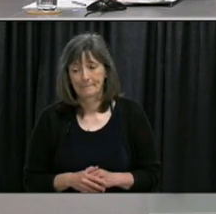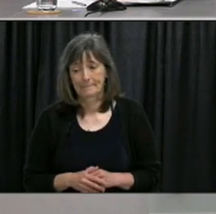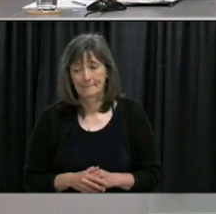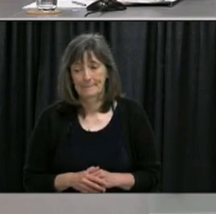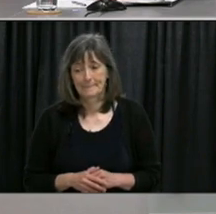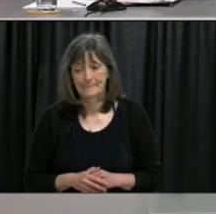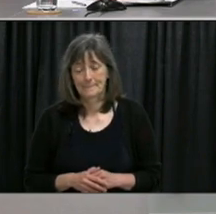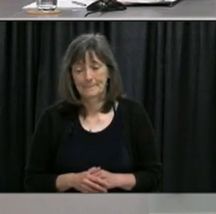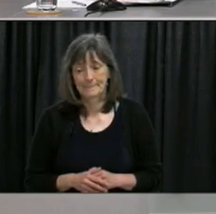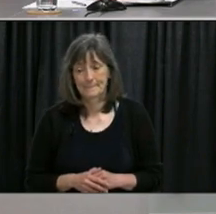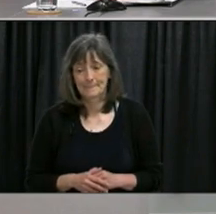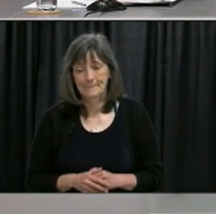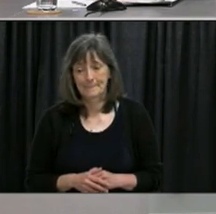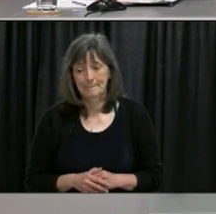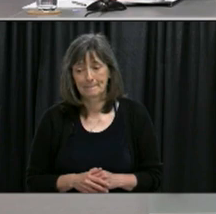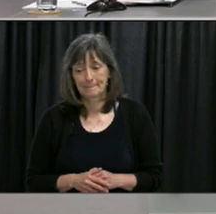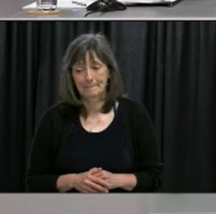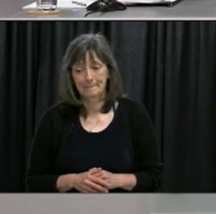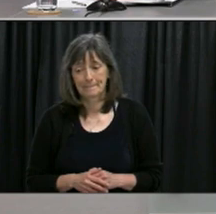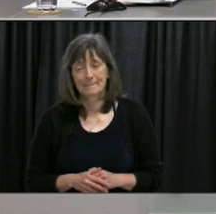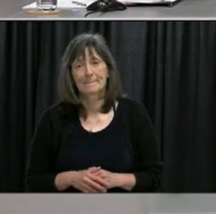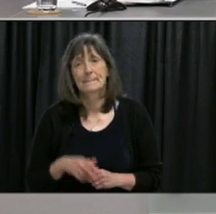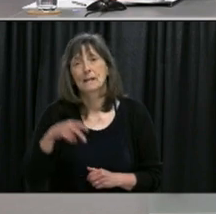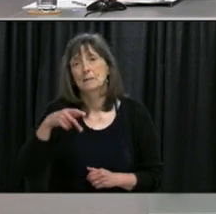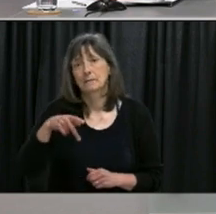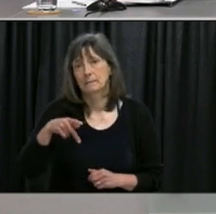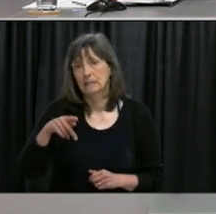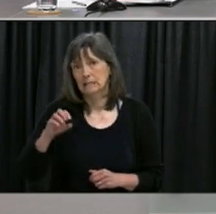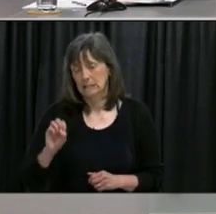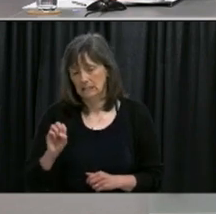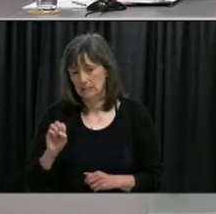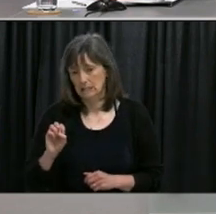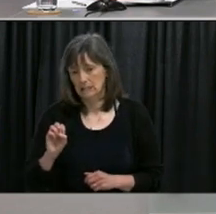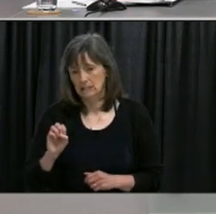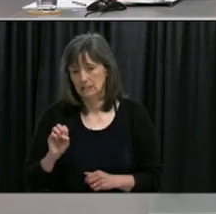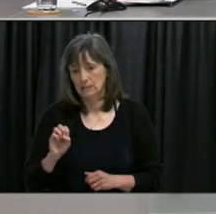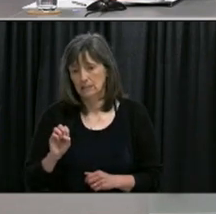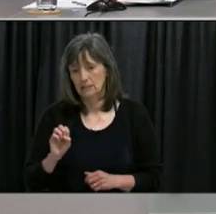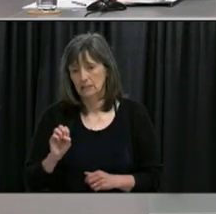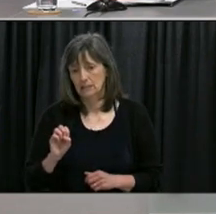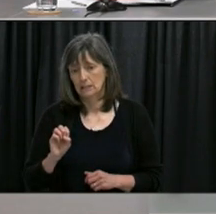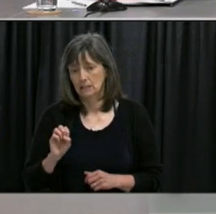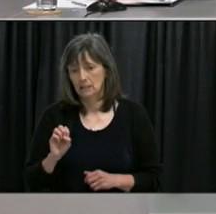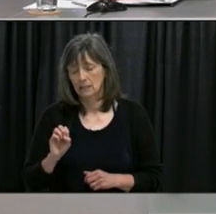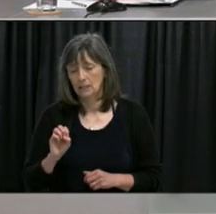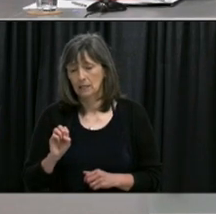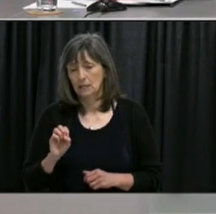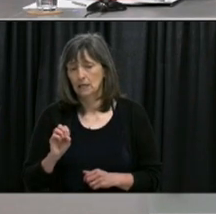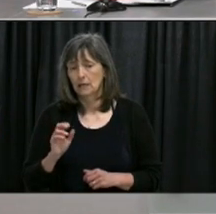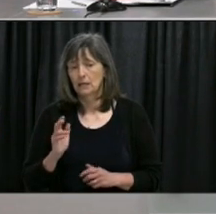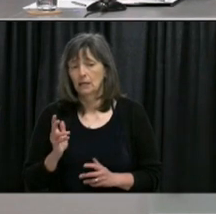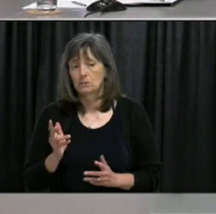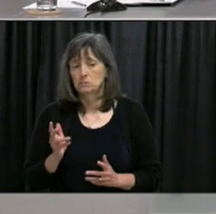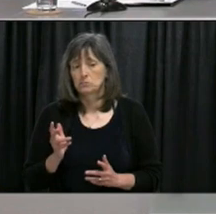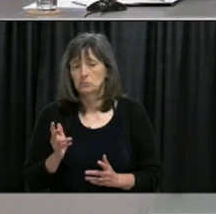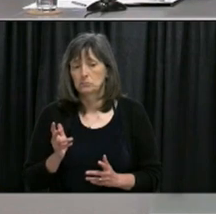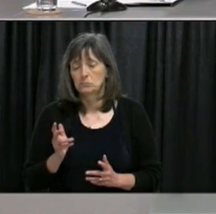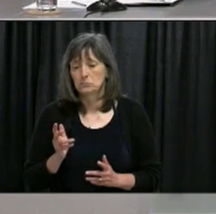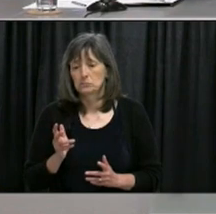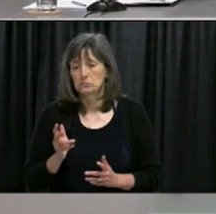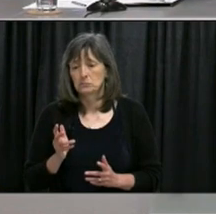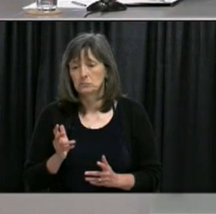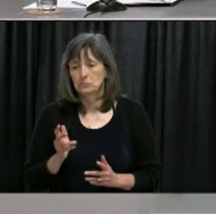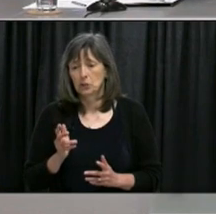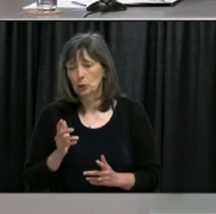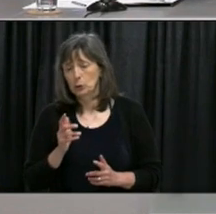the sourcing of PPE are you aware of any recent developments and